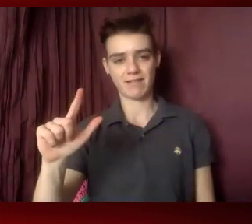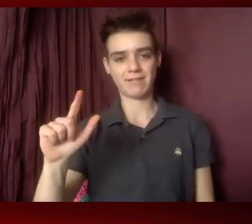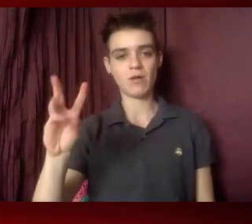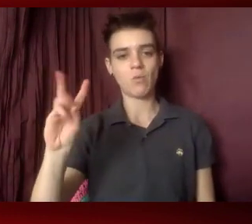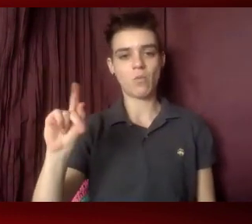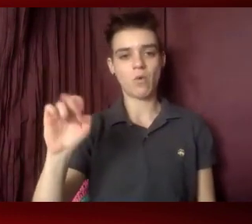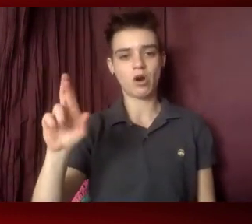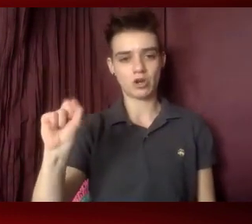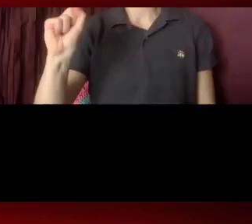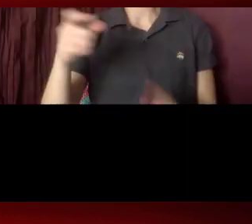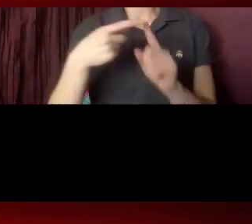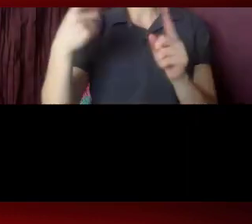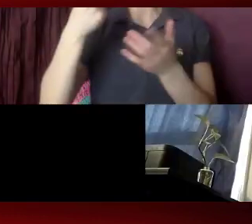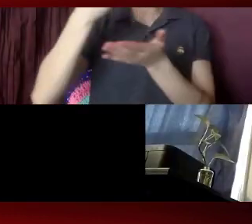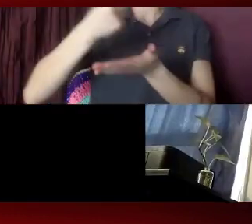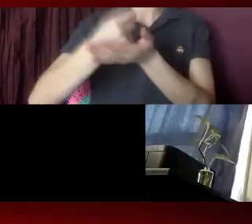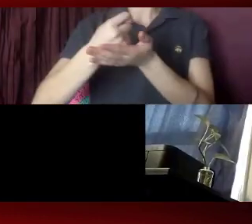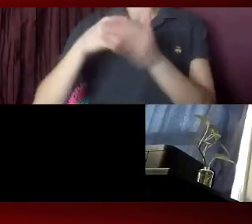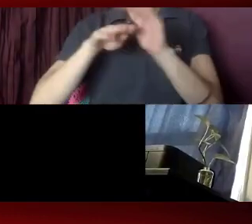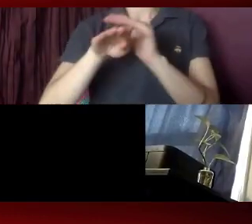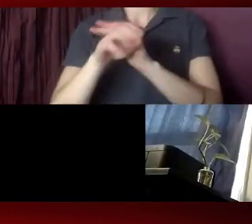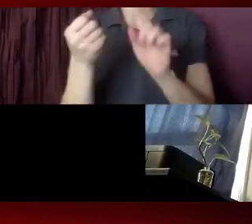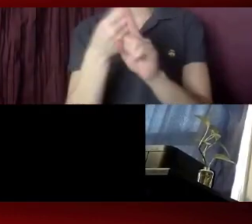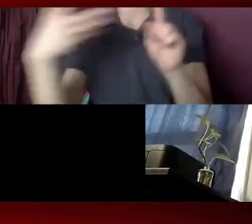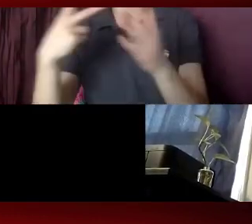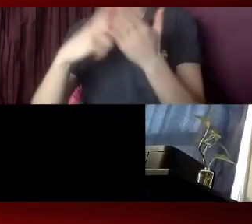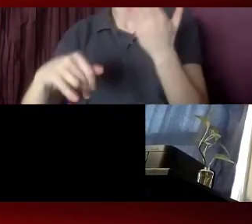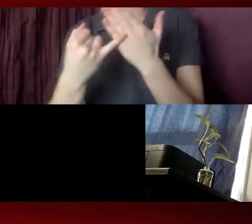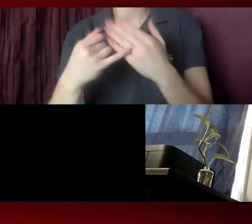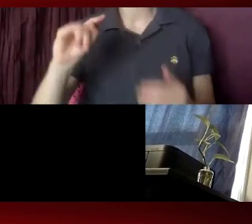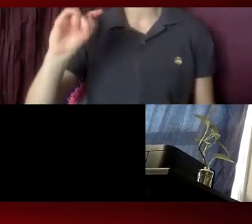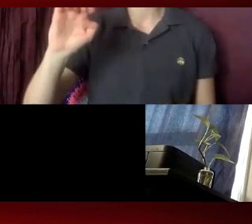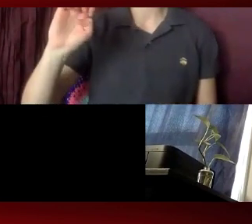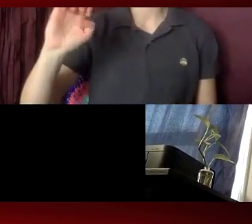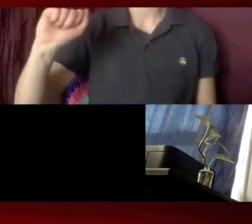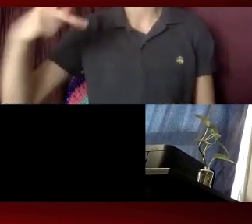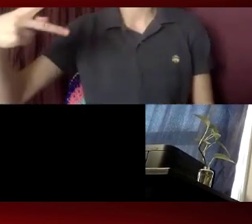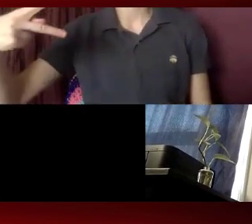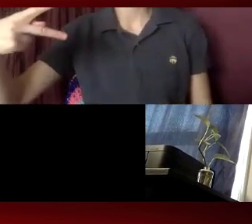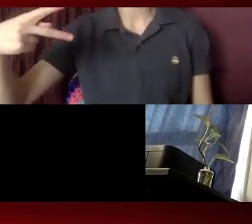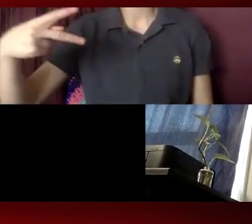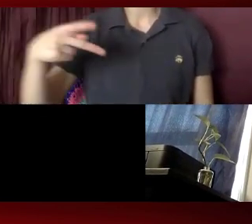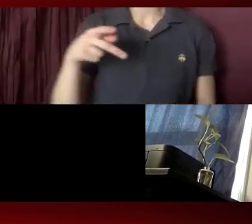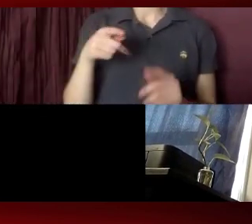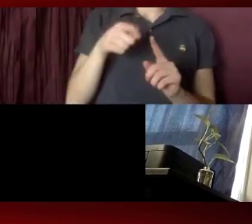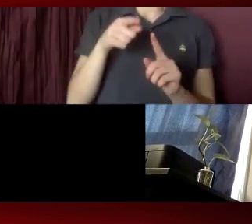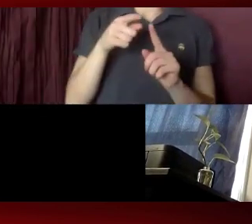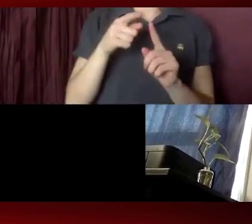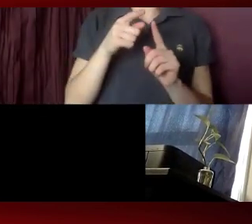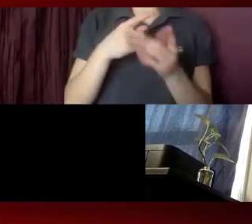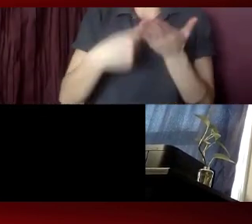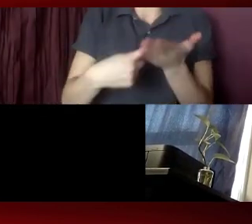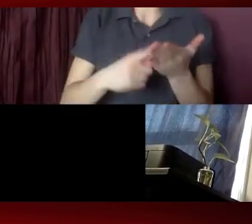Treatment Access Expansion Project, who will talk briefly about the political reality that we're facing here in 2021.